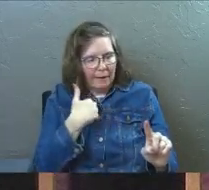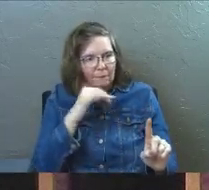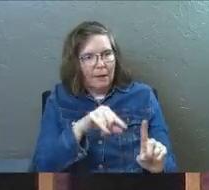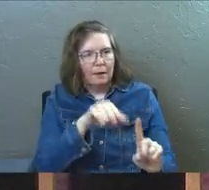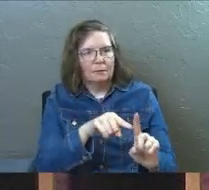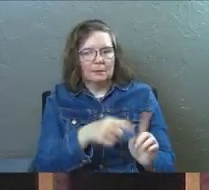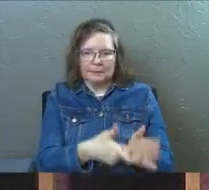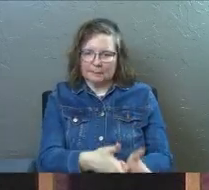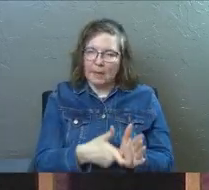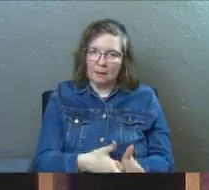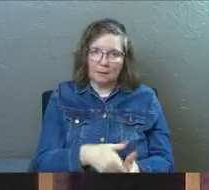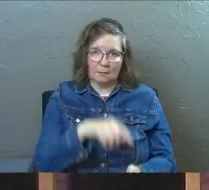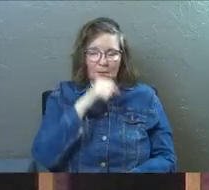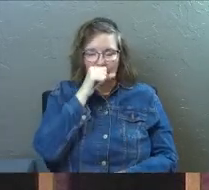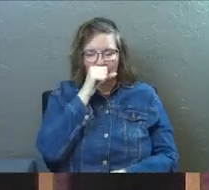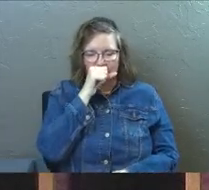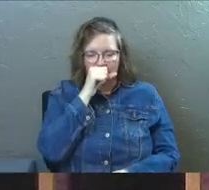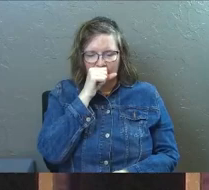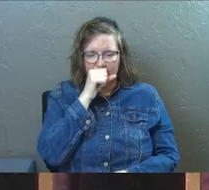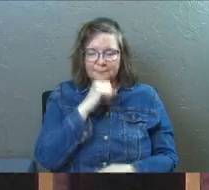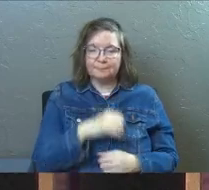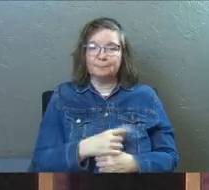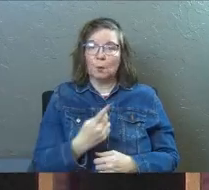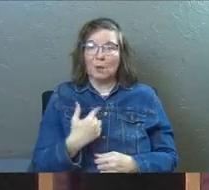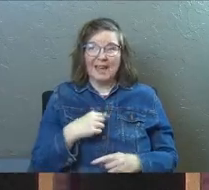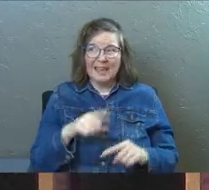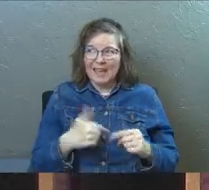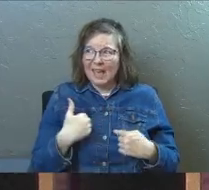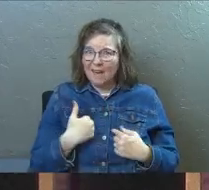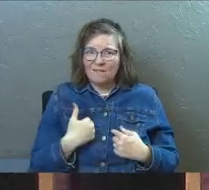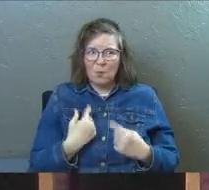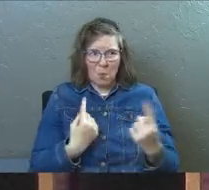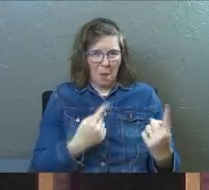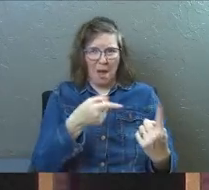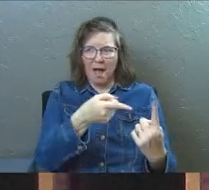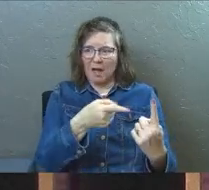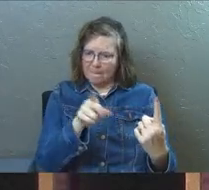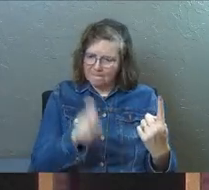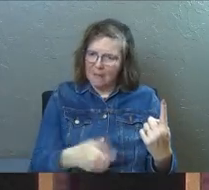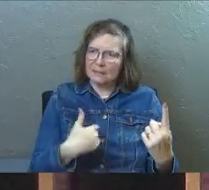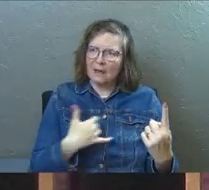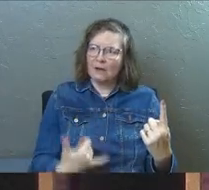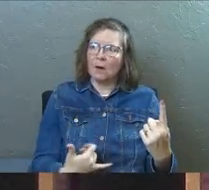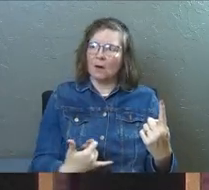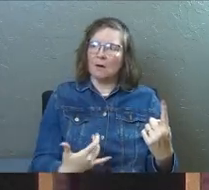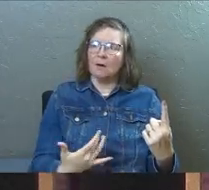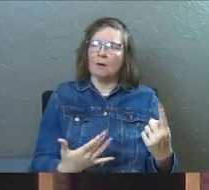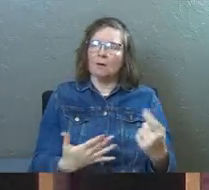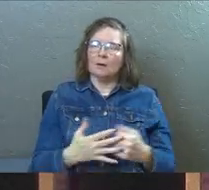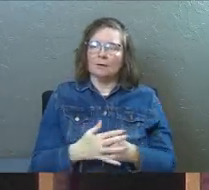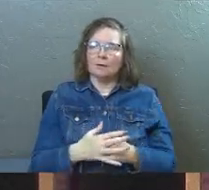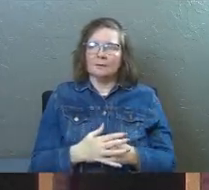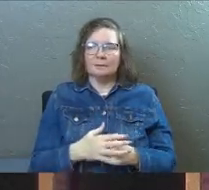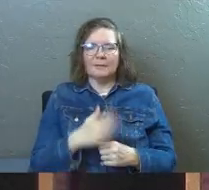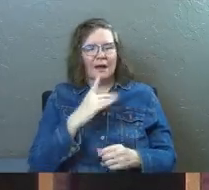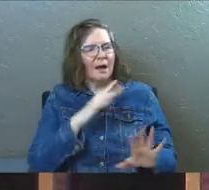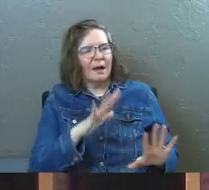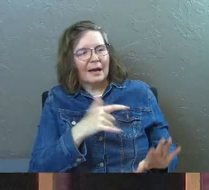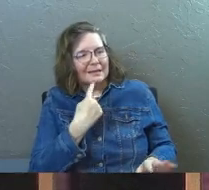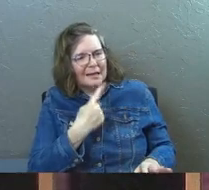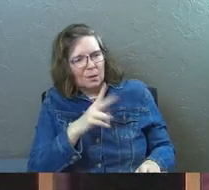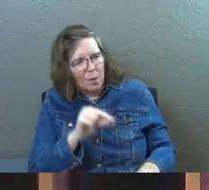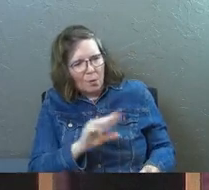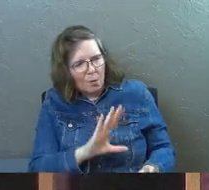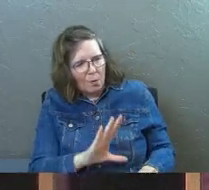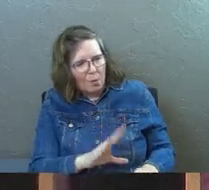And they demand it. One thing I can't have, that's the thing I must have. God said, but I told you, you couldn't